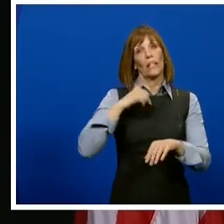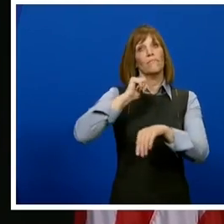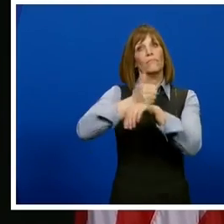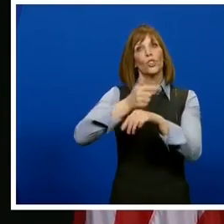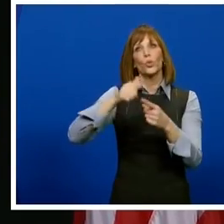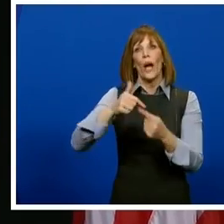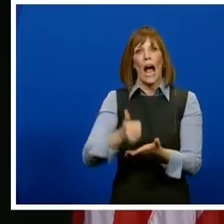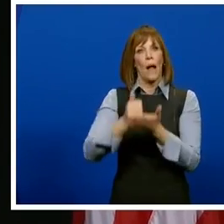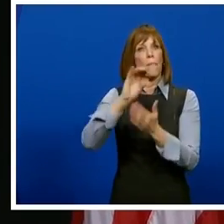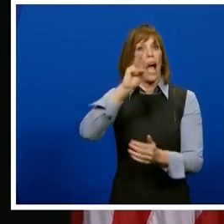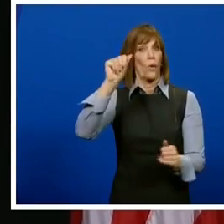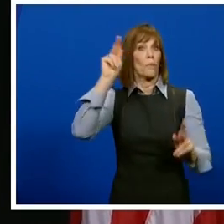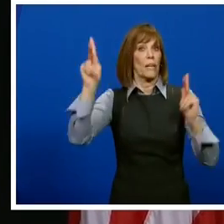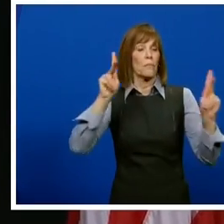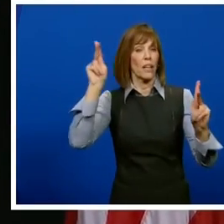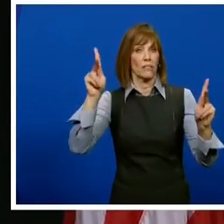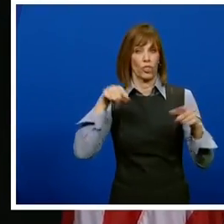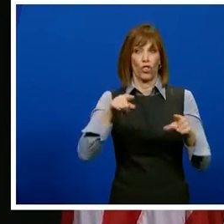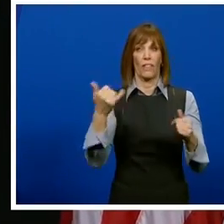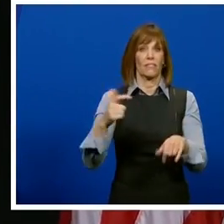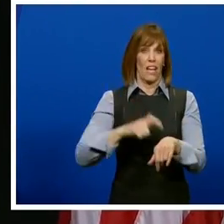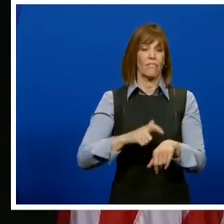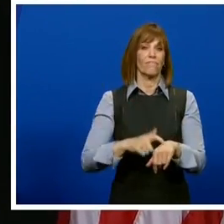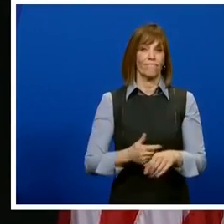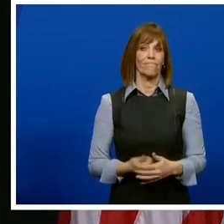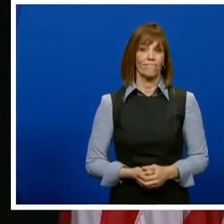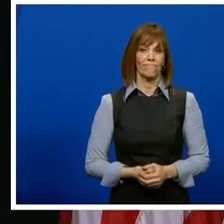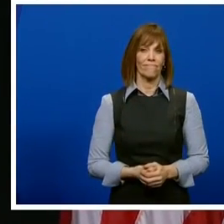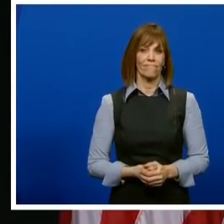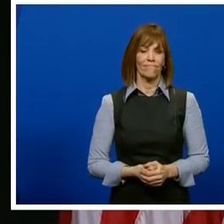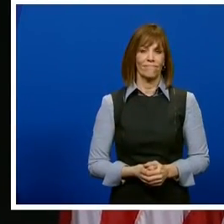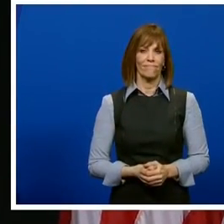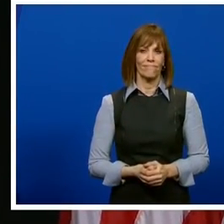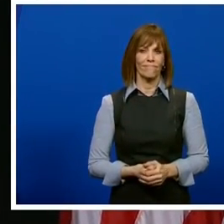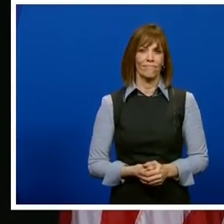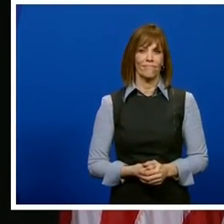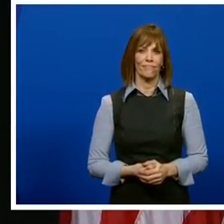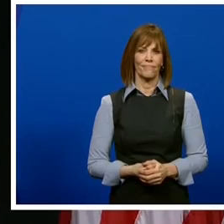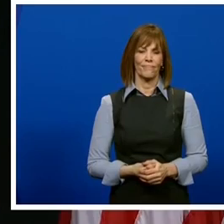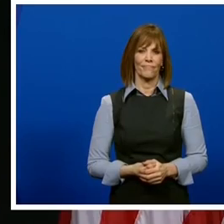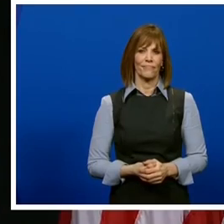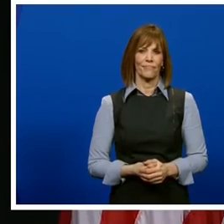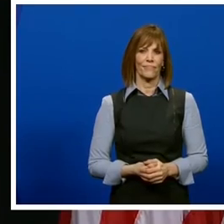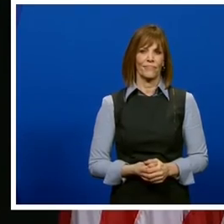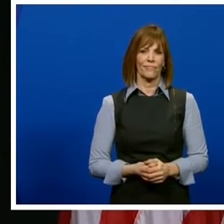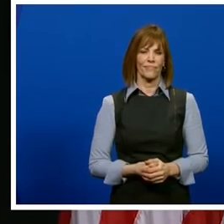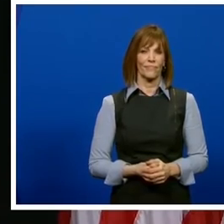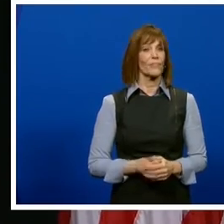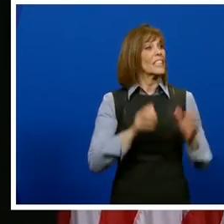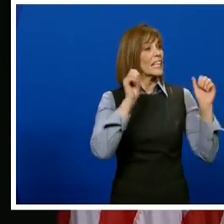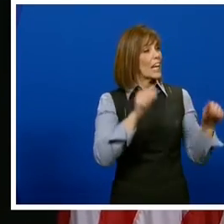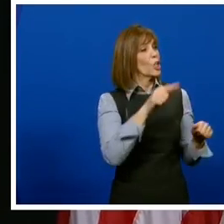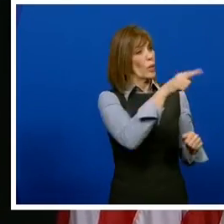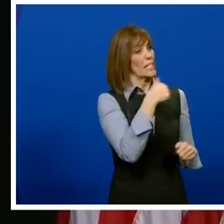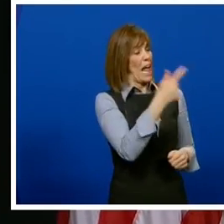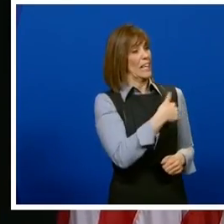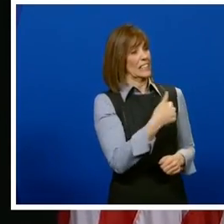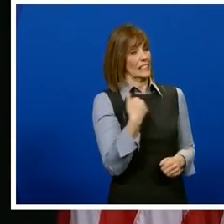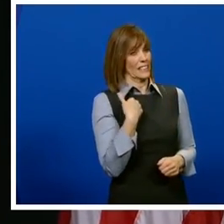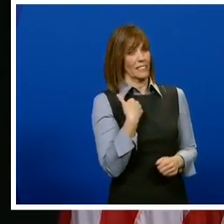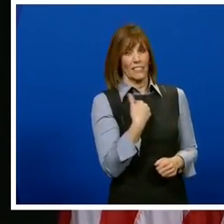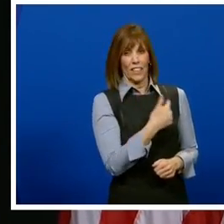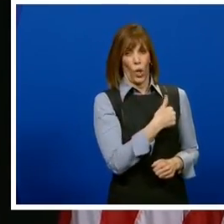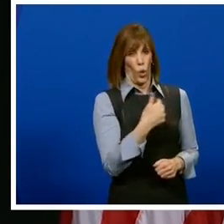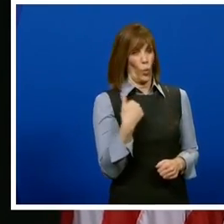Iowans through this really difficult time. Can you tell us how effective you think we're being at getting